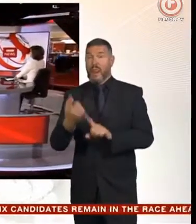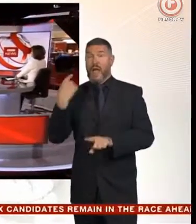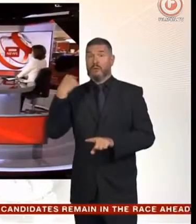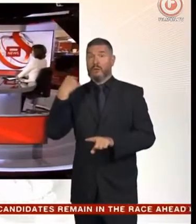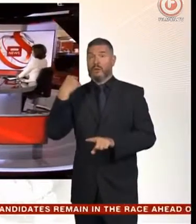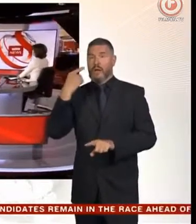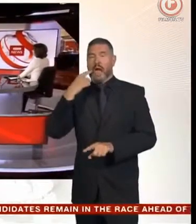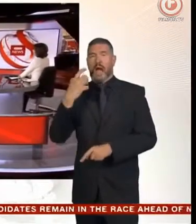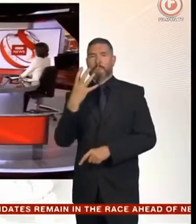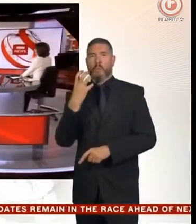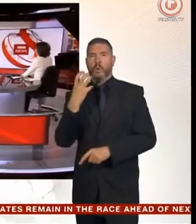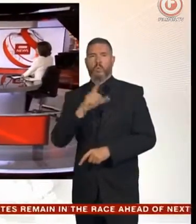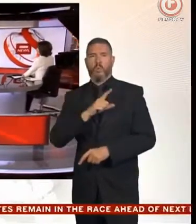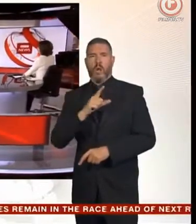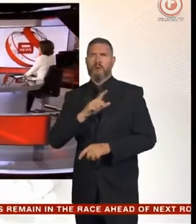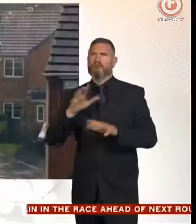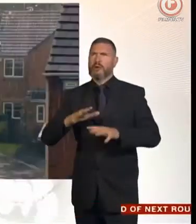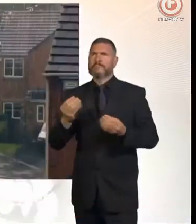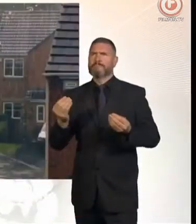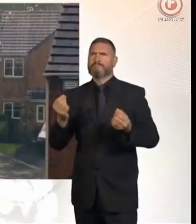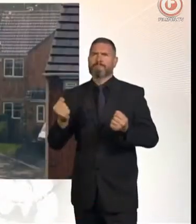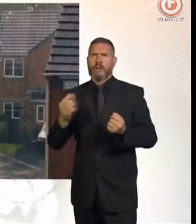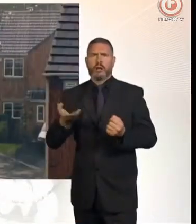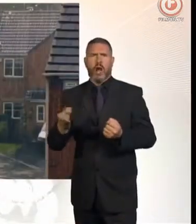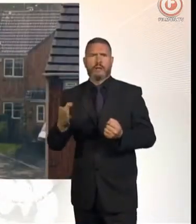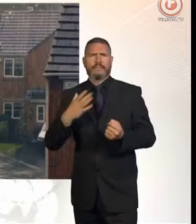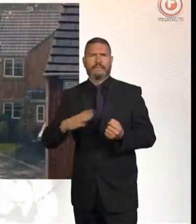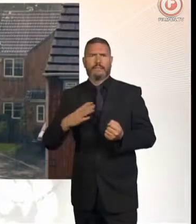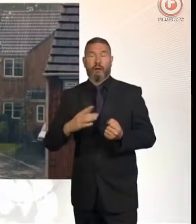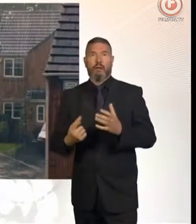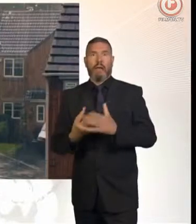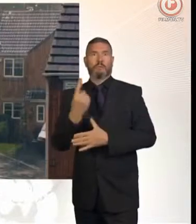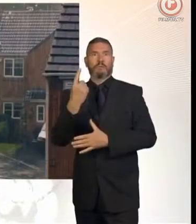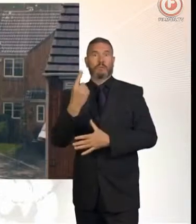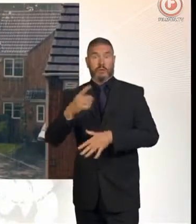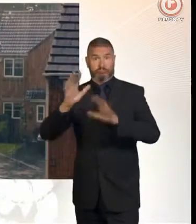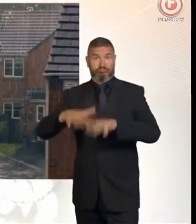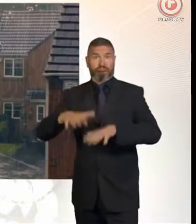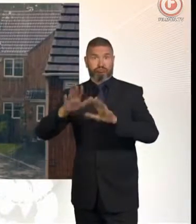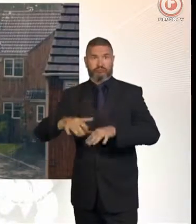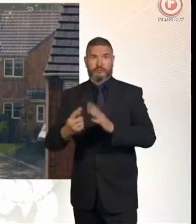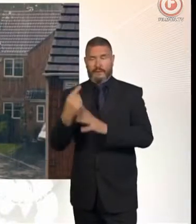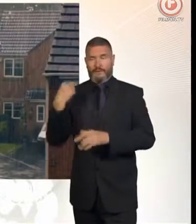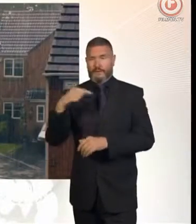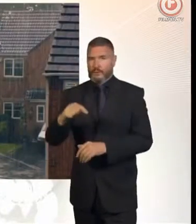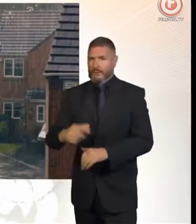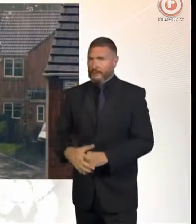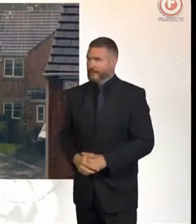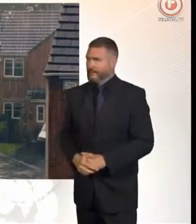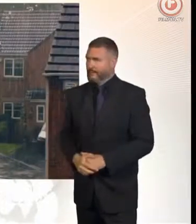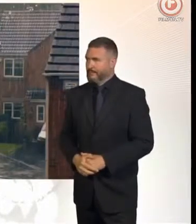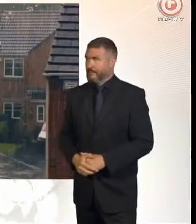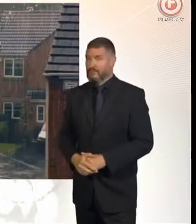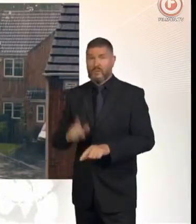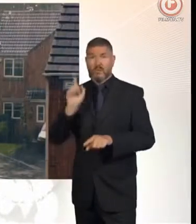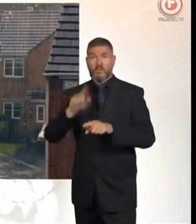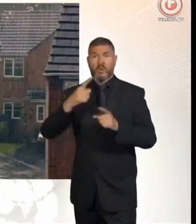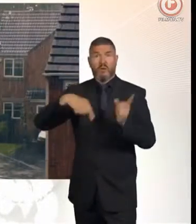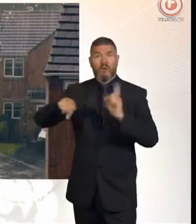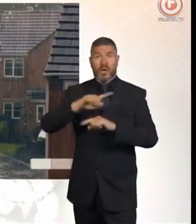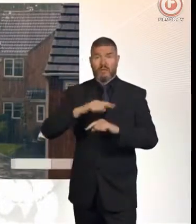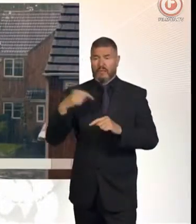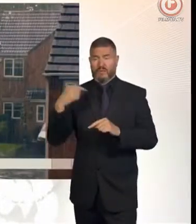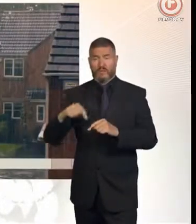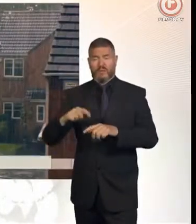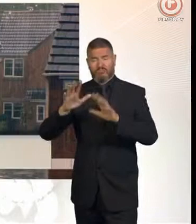moaning because my garden was desperate for rain. Ugh, that was the kiss of death, wasn't it? Be careful what you wish for. It's been a miserable week for most of us. Record